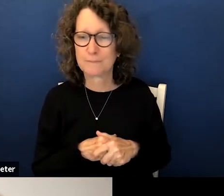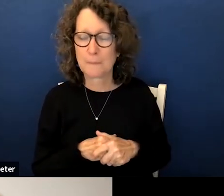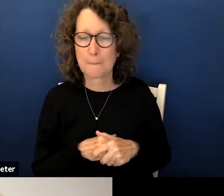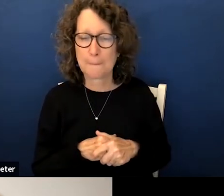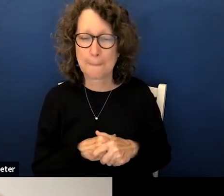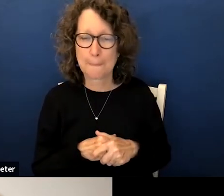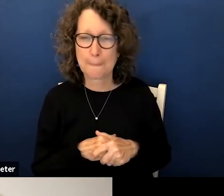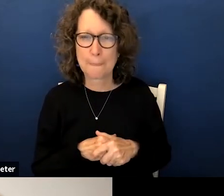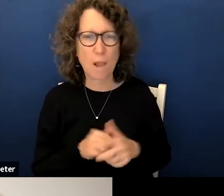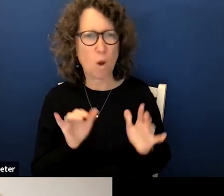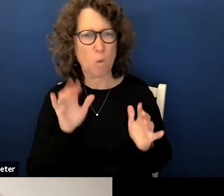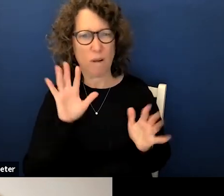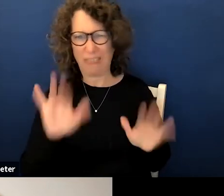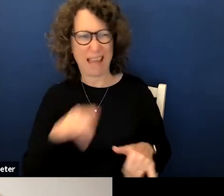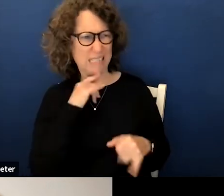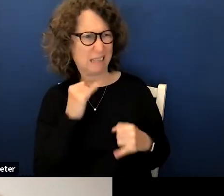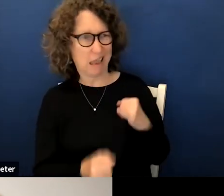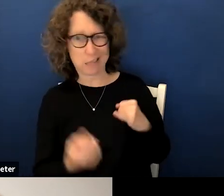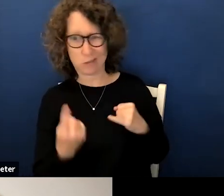that is the final slide